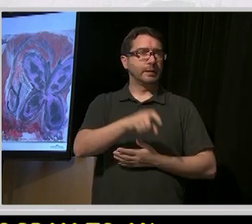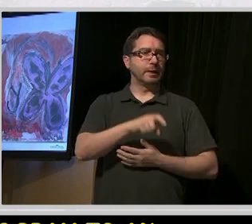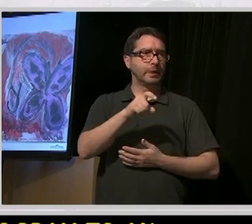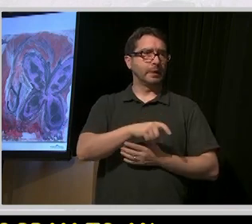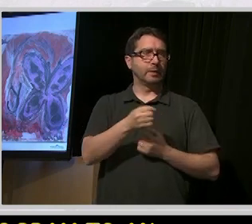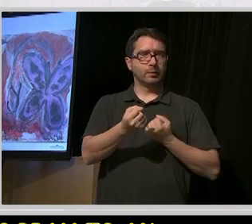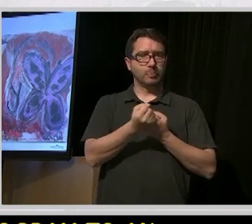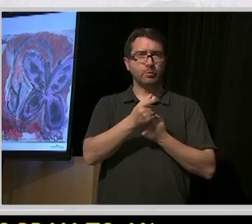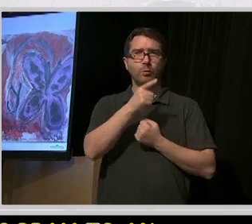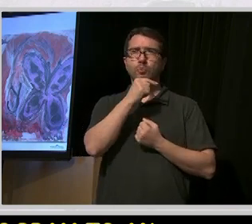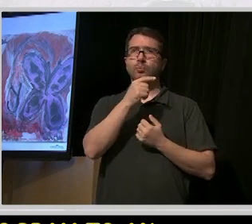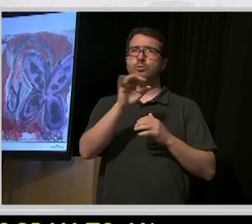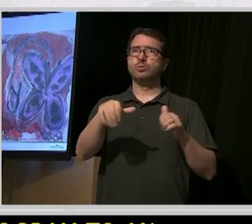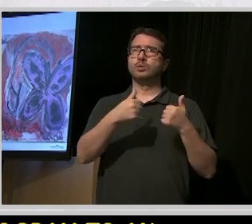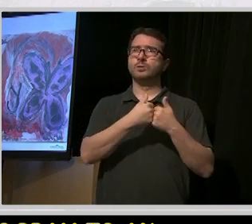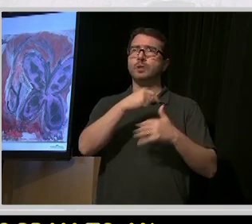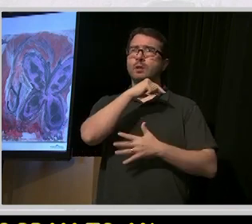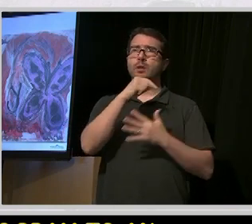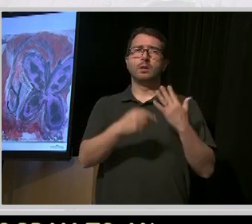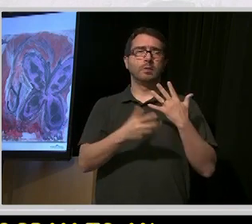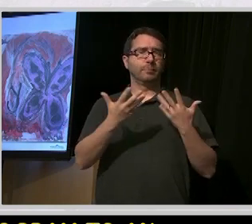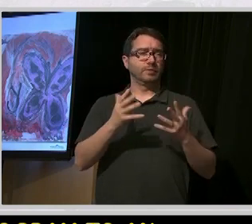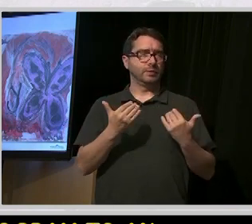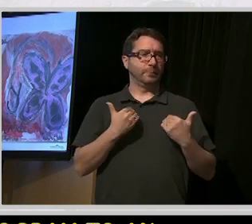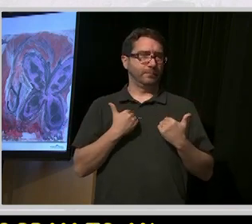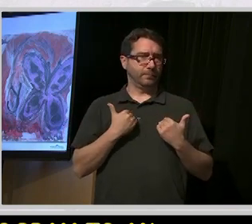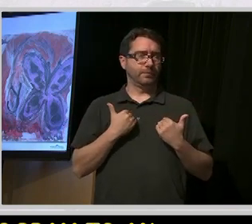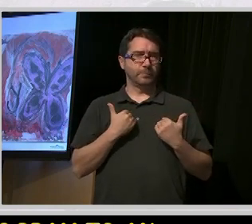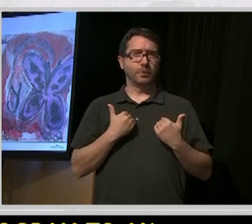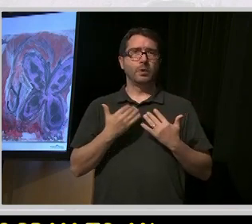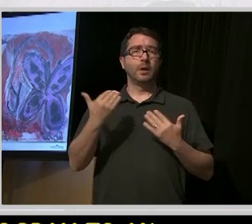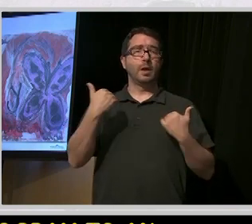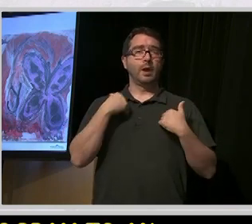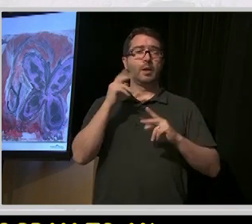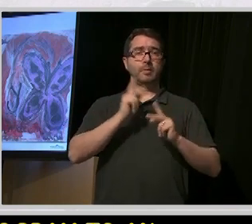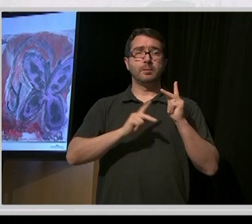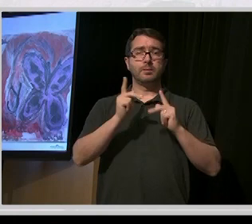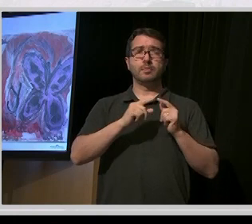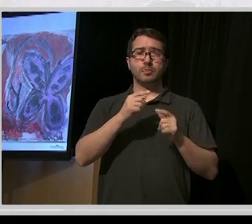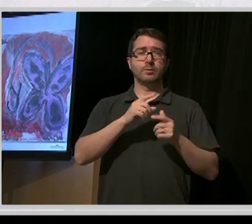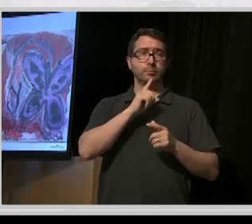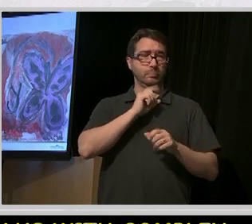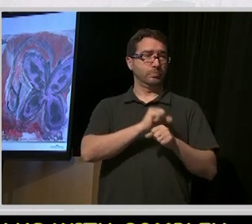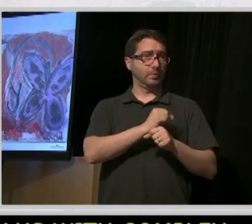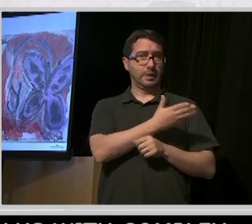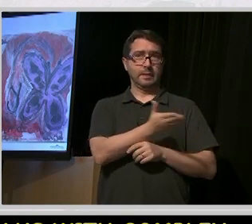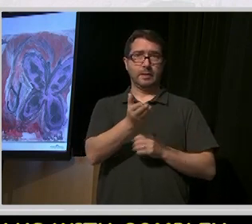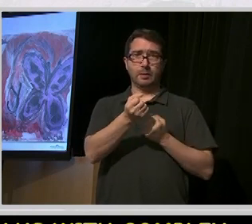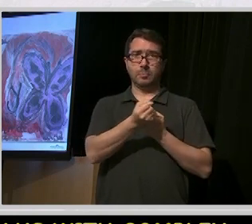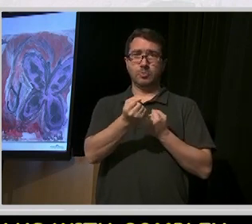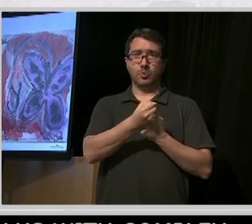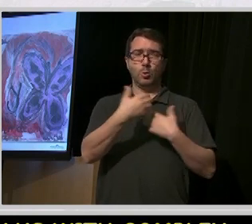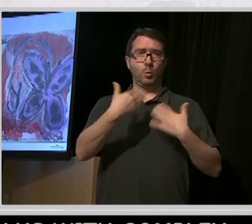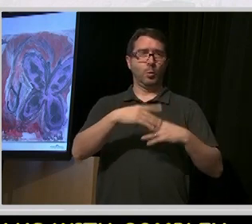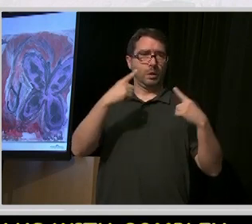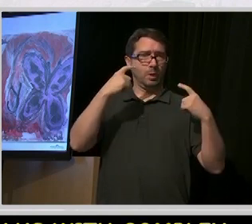challenges. We have folks that need a lot of complicated support, so we need to learn how to do that better.